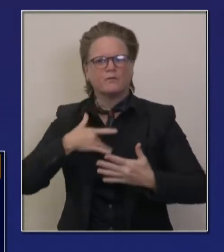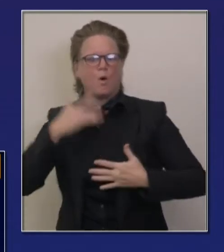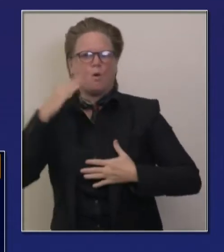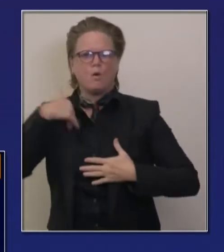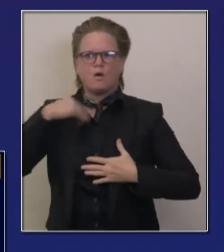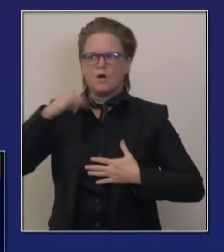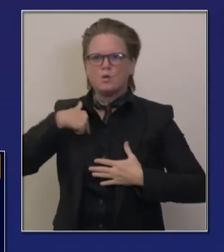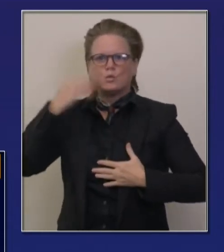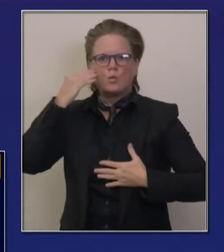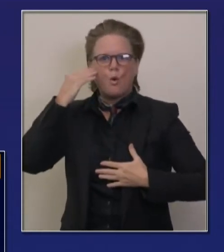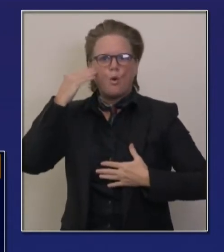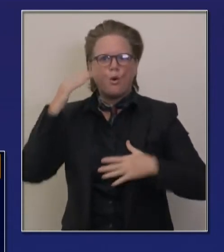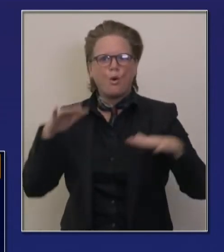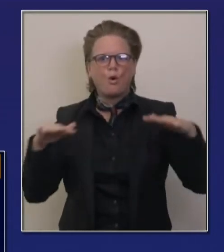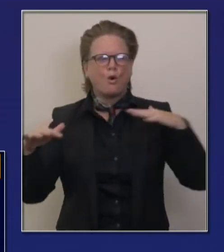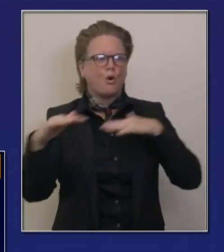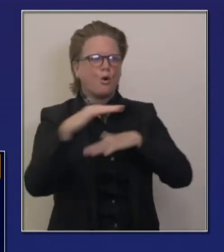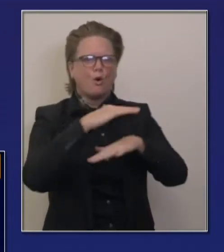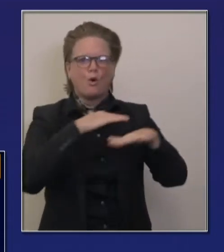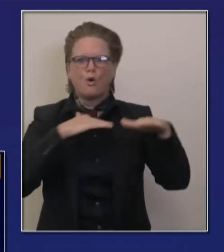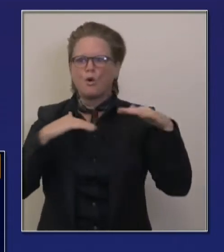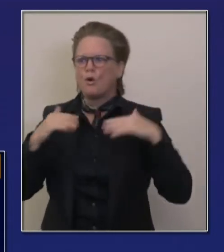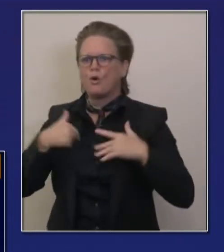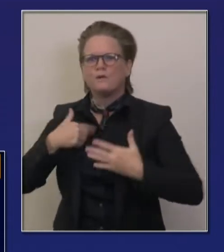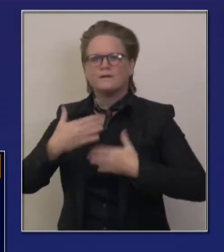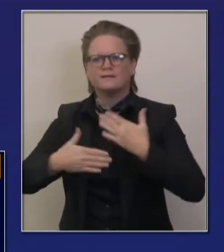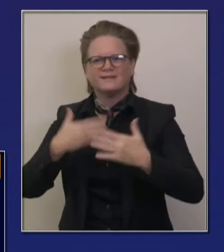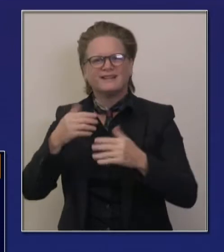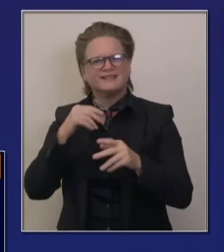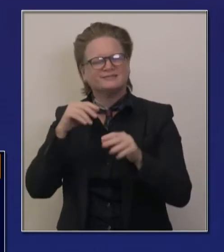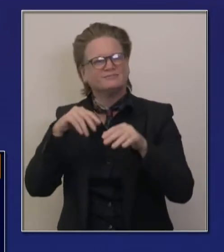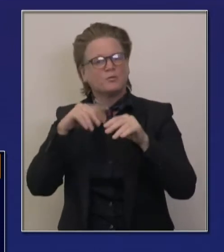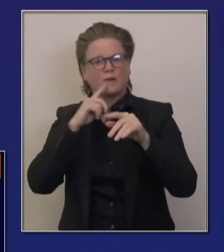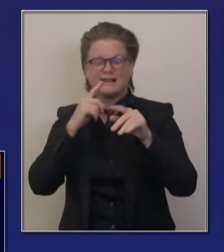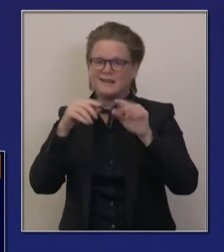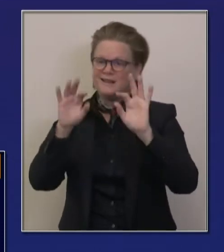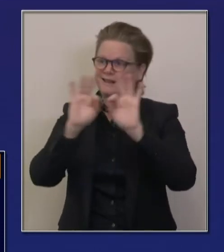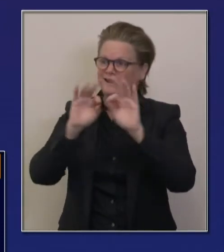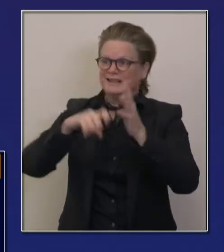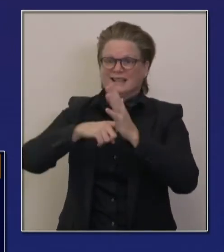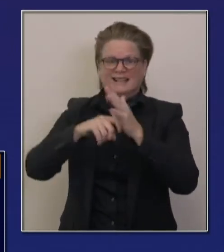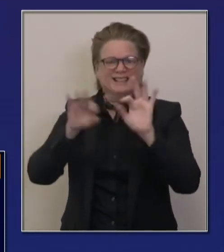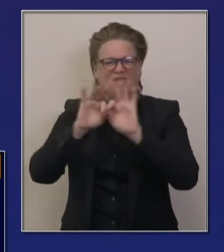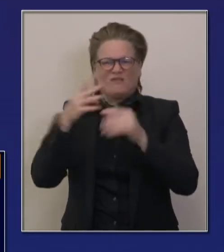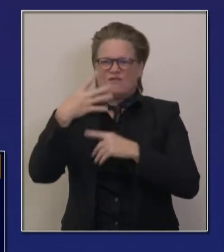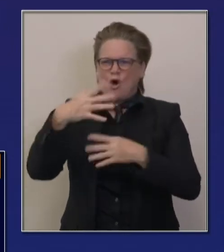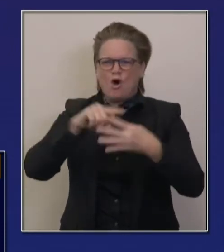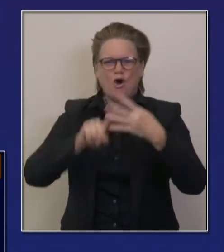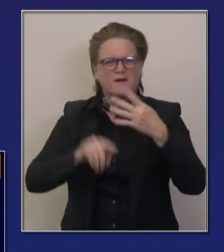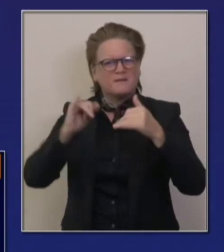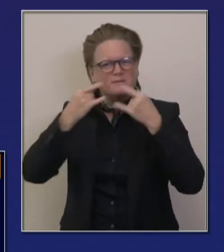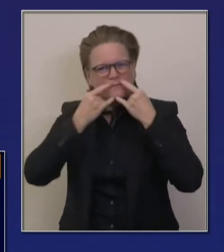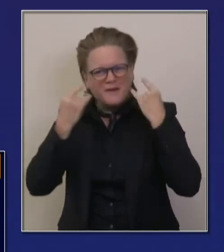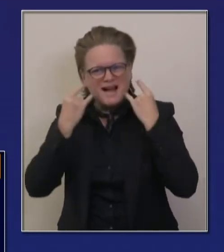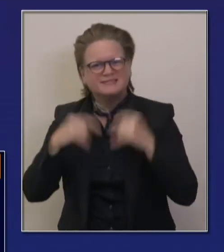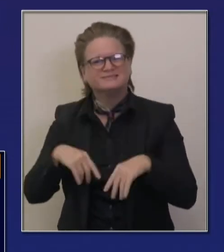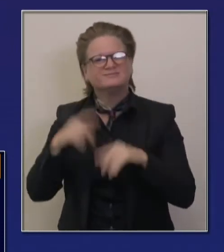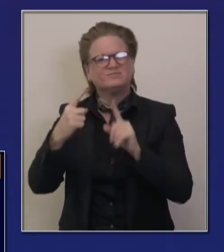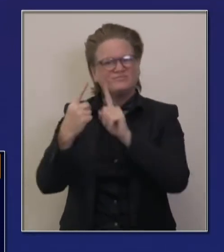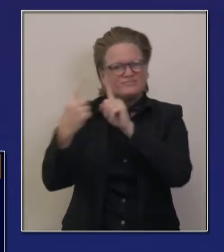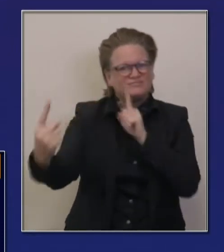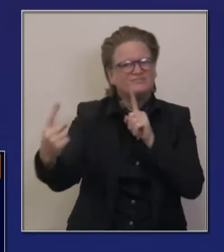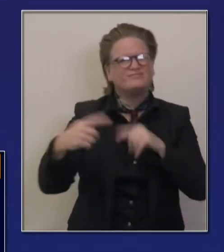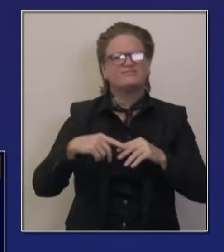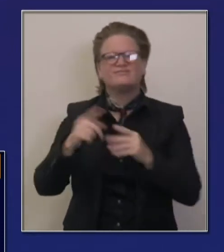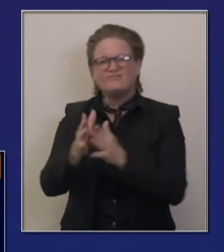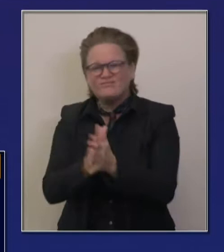wearing masks. Uh, this is just a technological, uh, opportunity for you to add to those tools. Again, it's available this